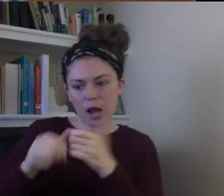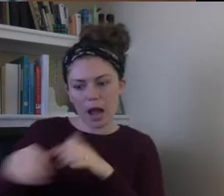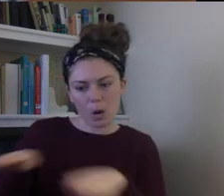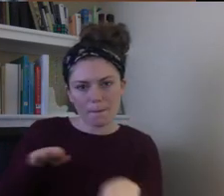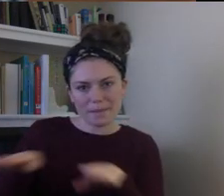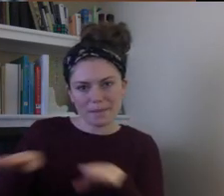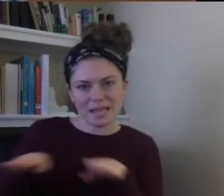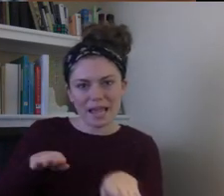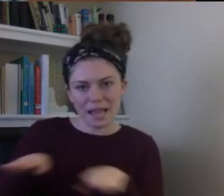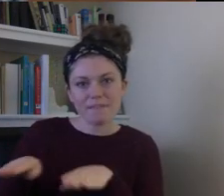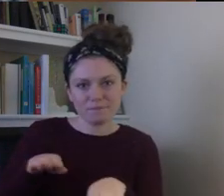behave. Think of a